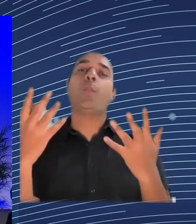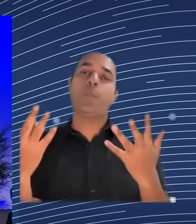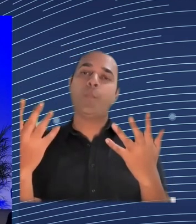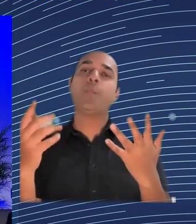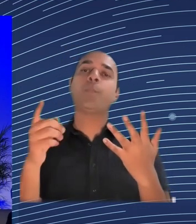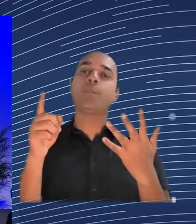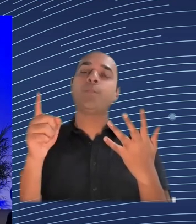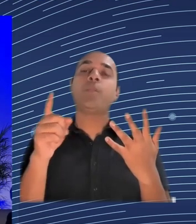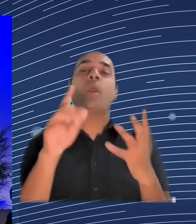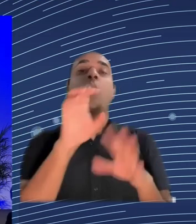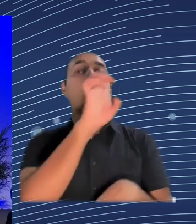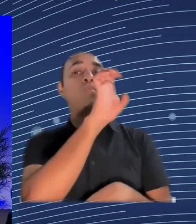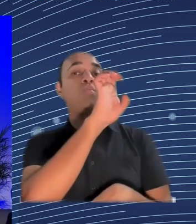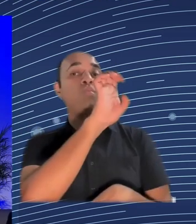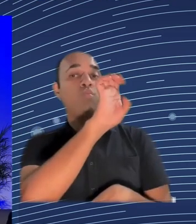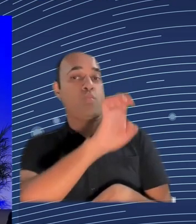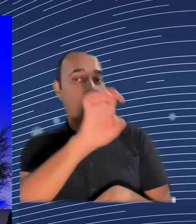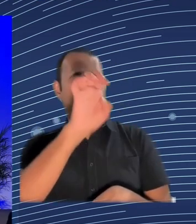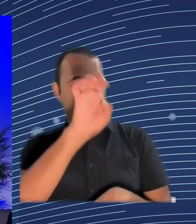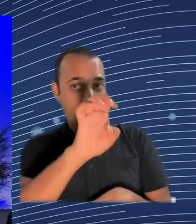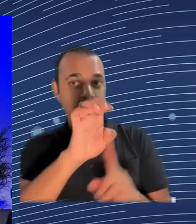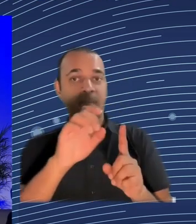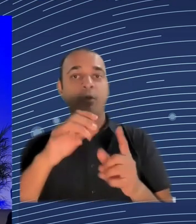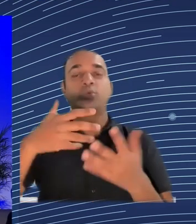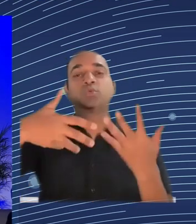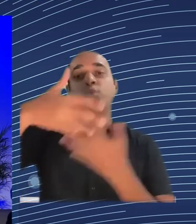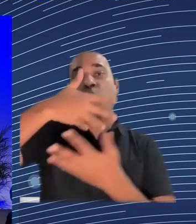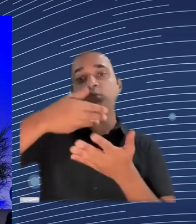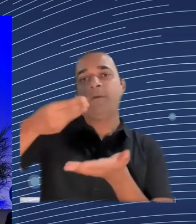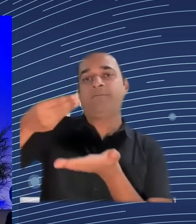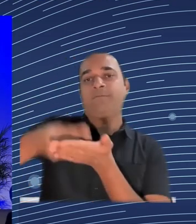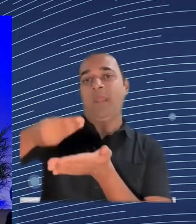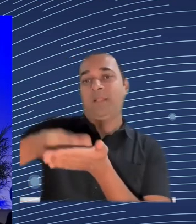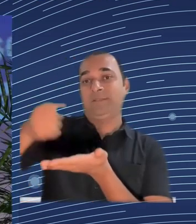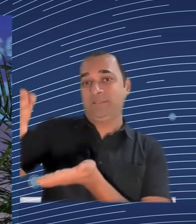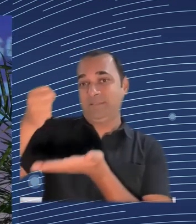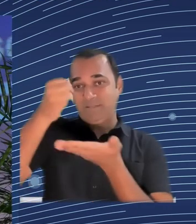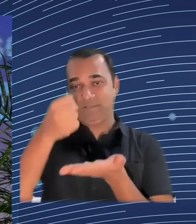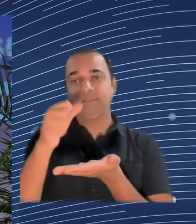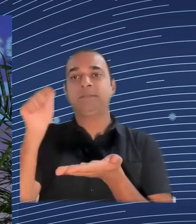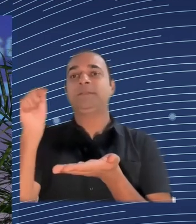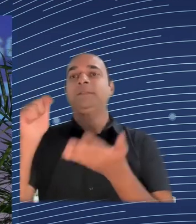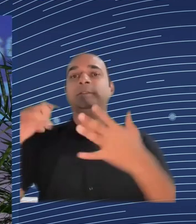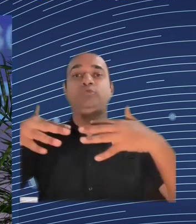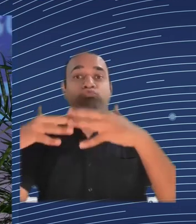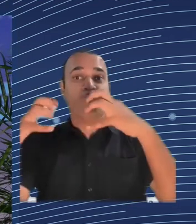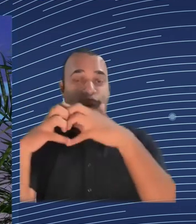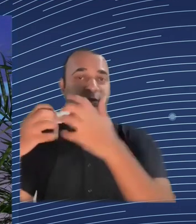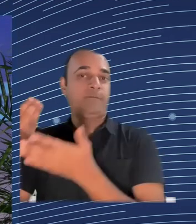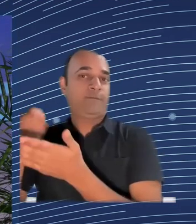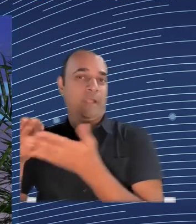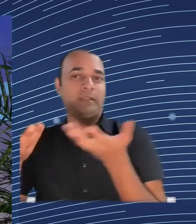had. But starting, and I'll give you some maybe specific examples, starting with a very, very controversial